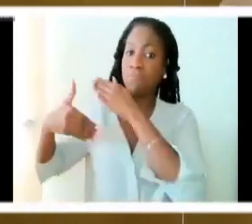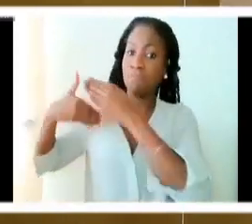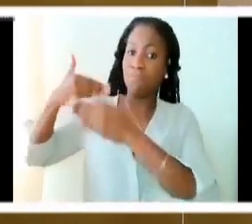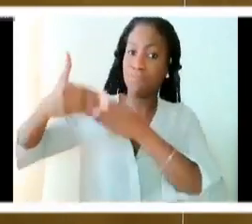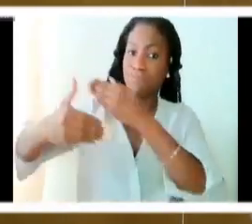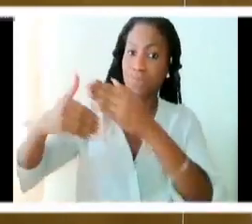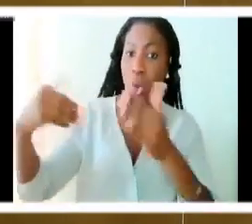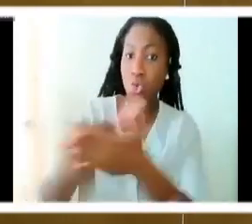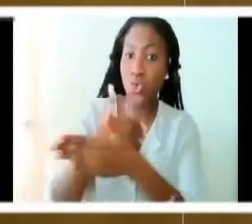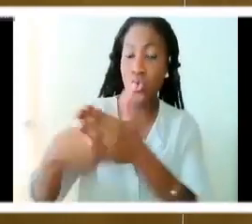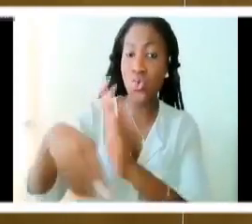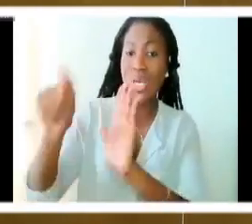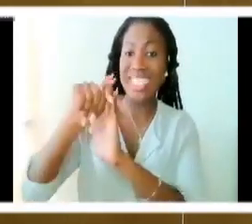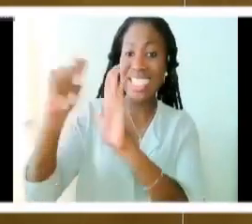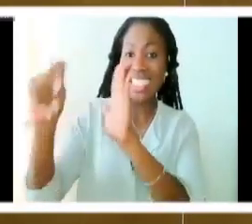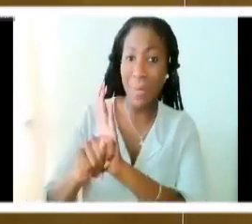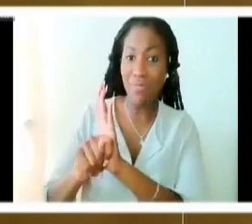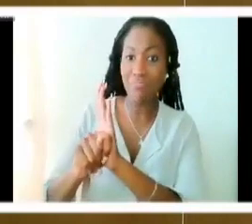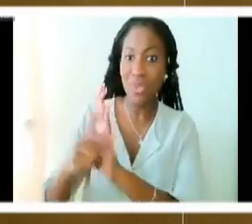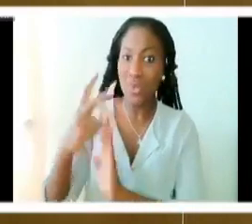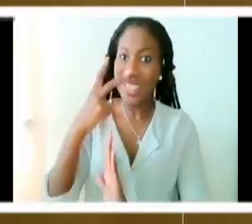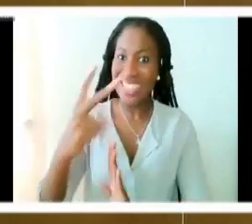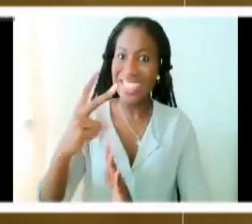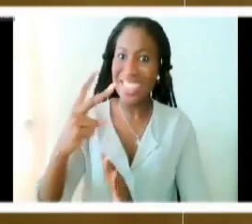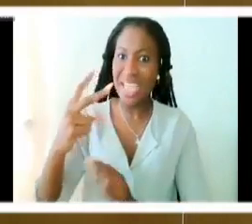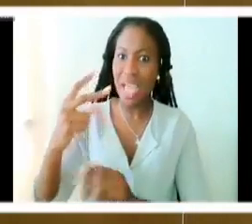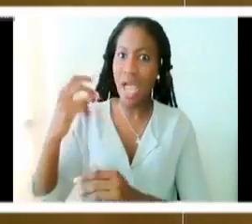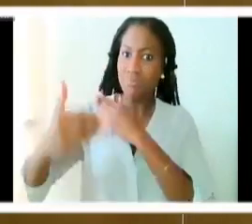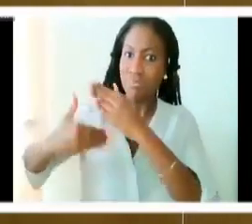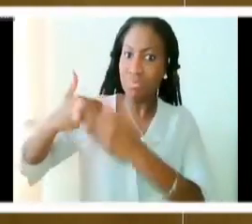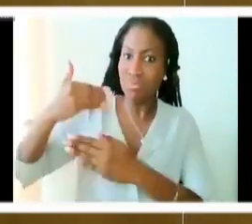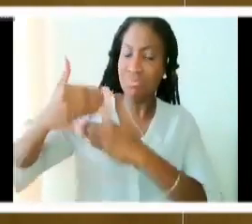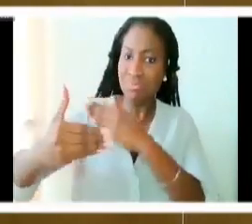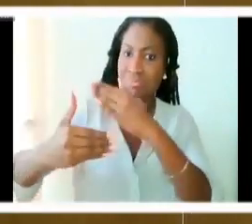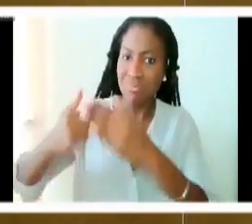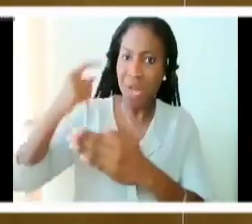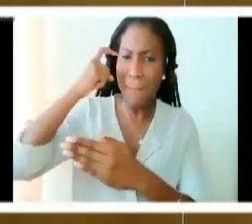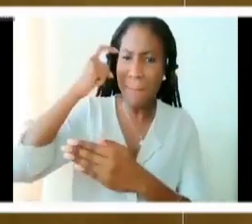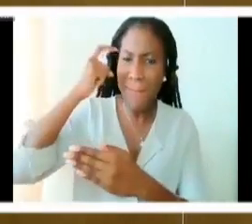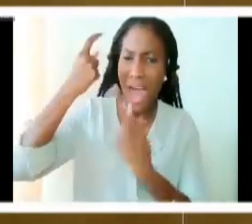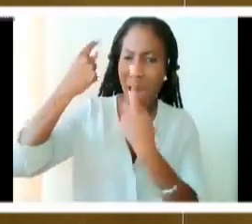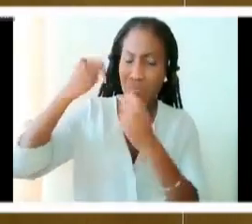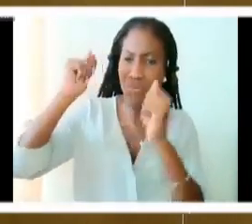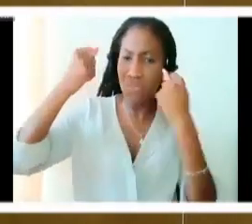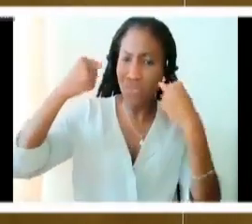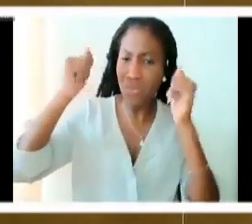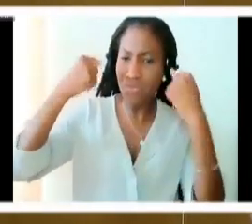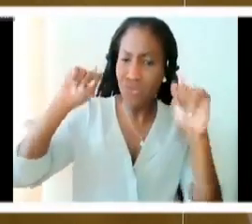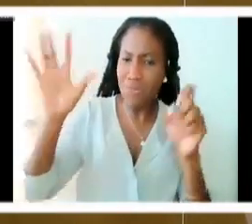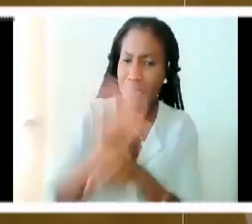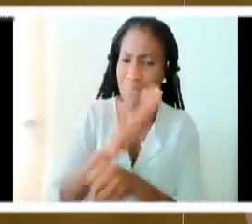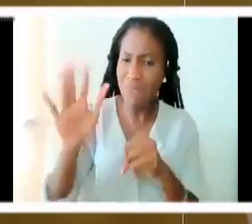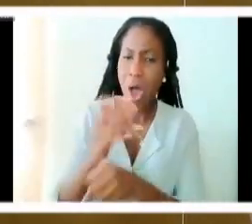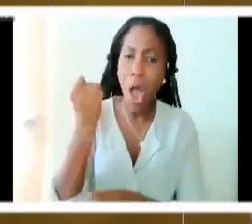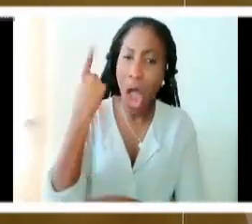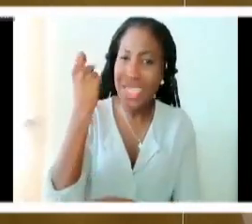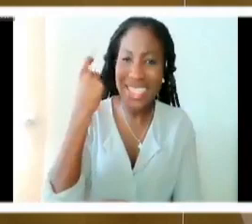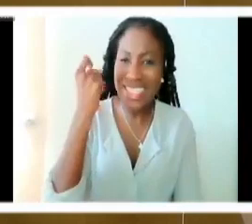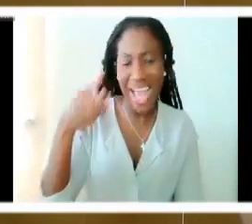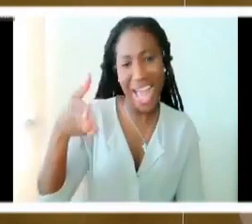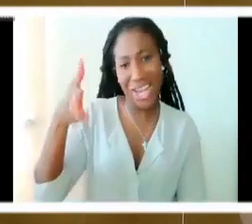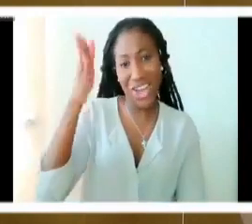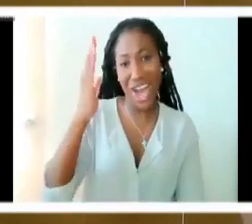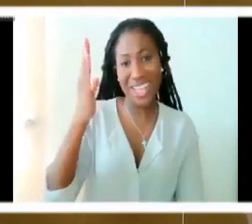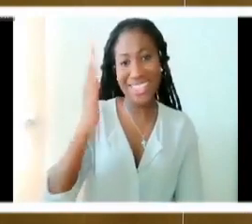of God has emerged and how the human mind has struggled and struggled to come to understand this God and how